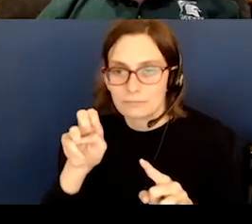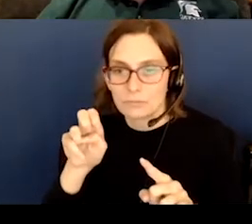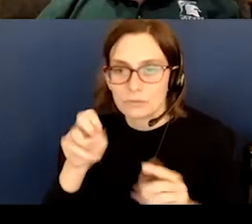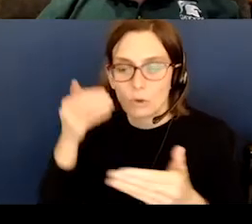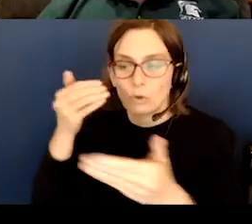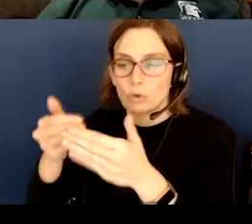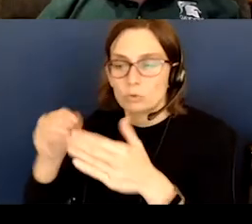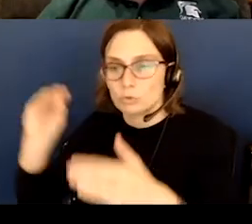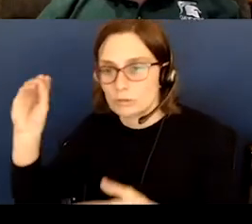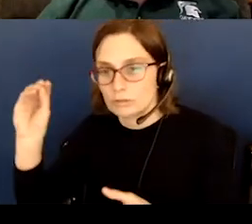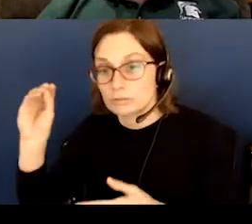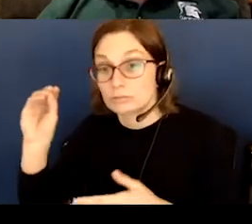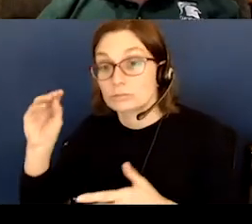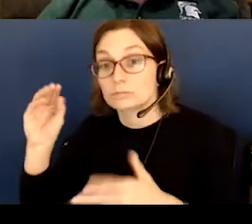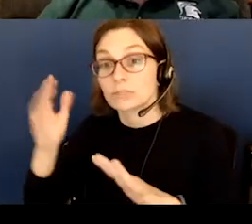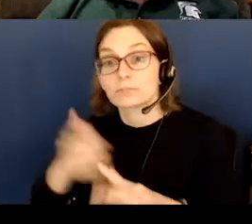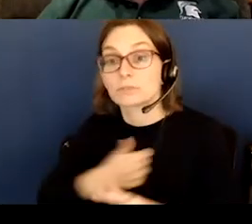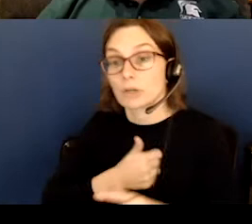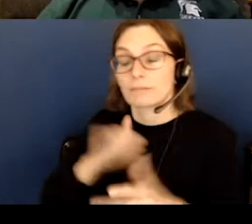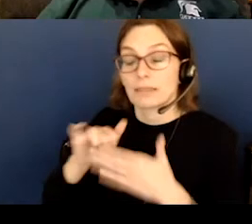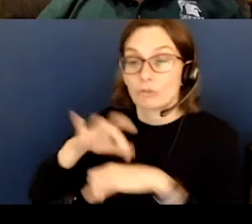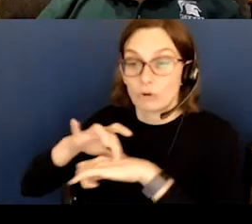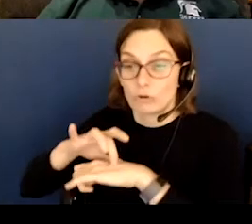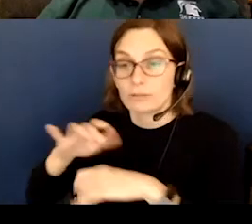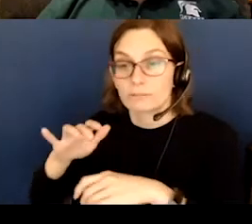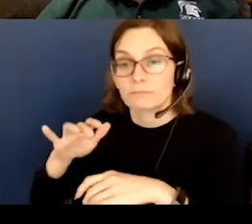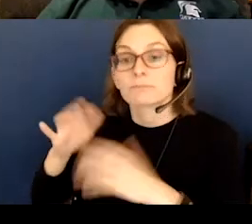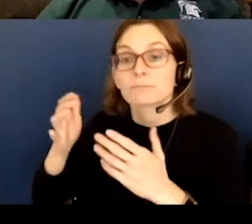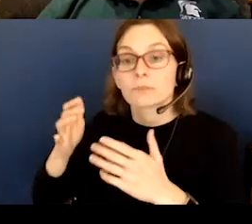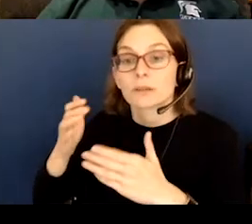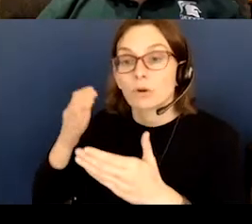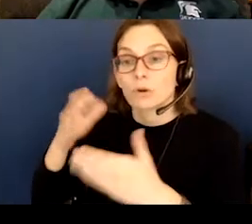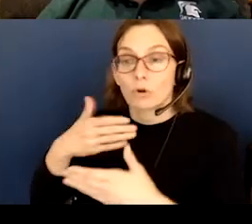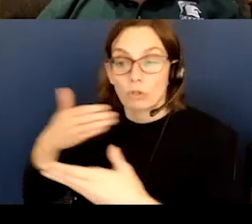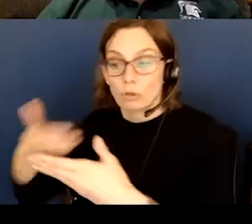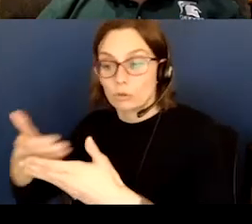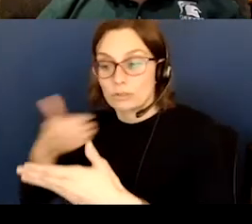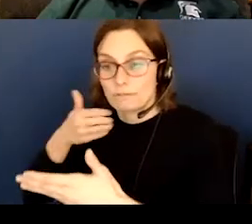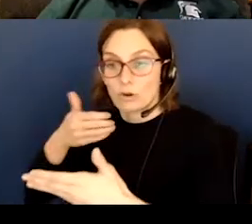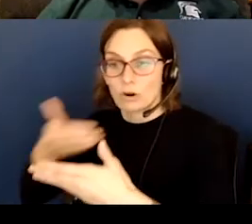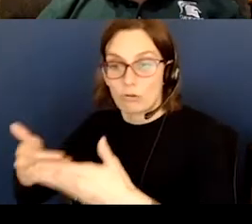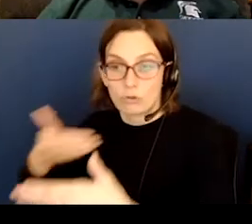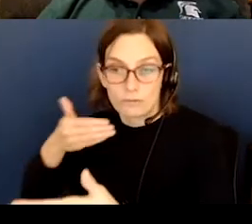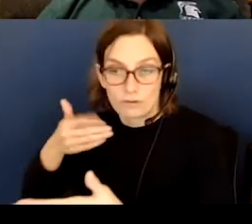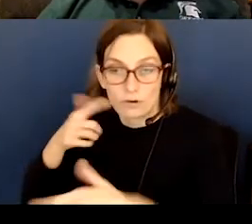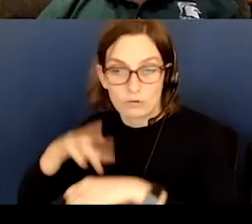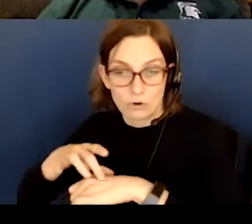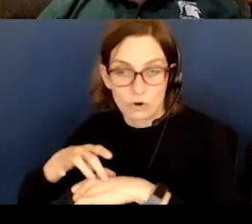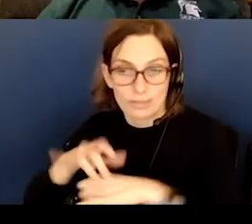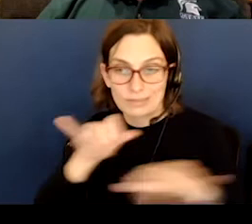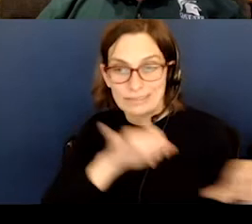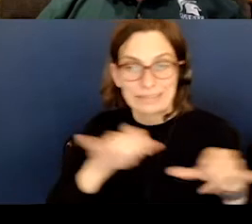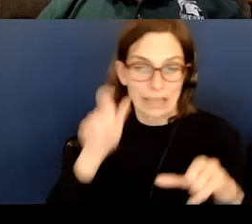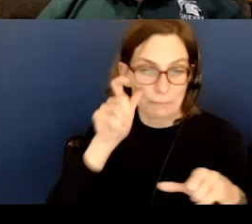to the sun, or sorry, close to the, this is the Earth's orbit. The Earth goes close and far, close, far. The moon does the same